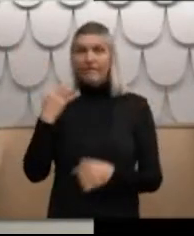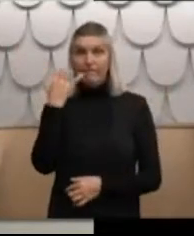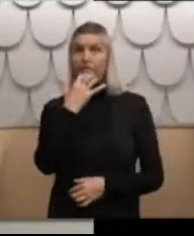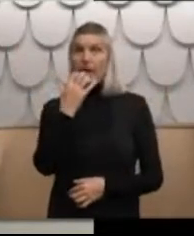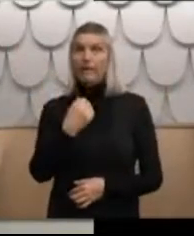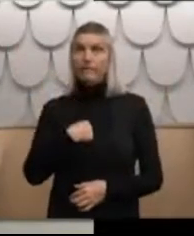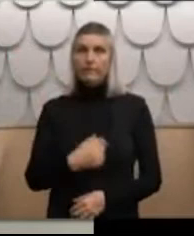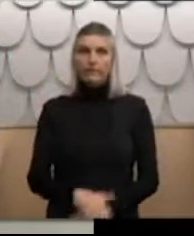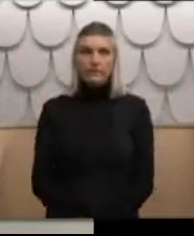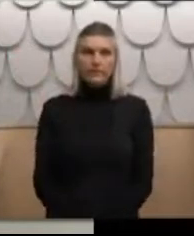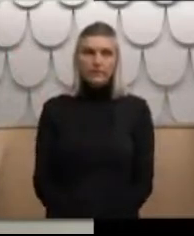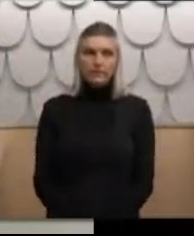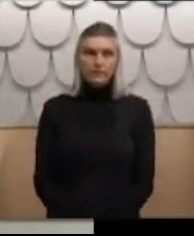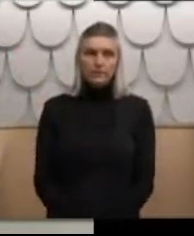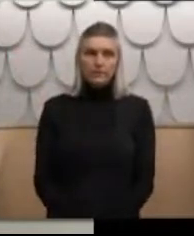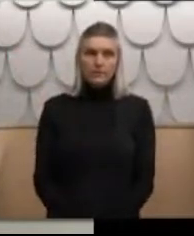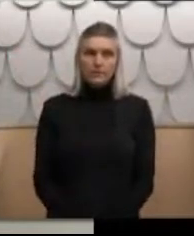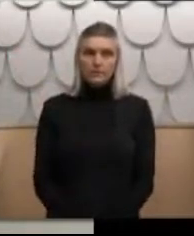It affects my everyday life.